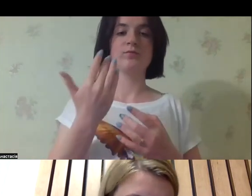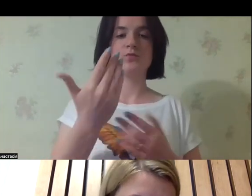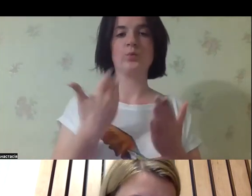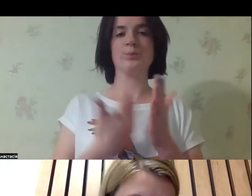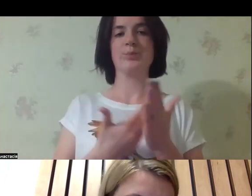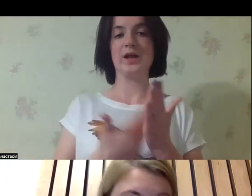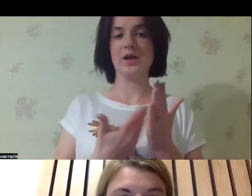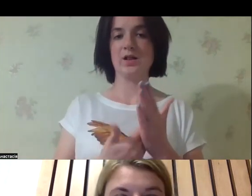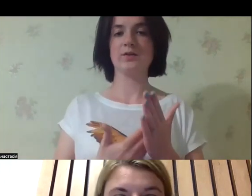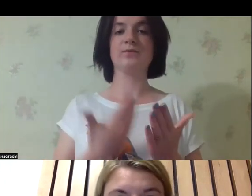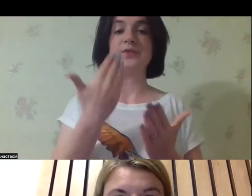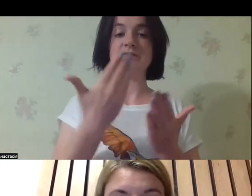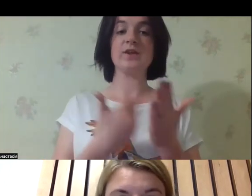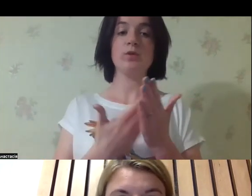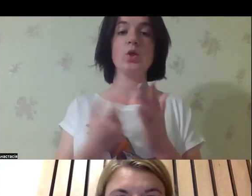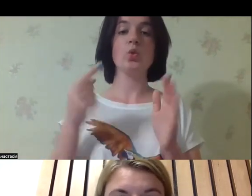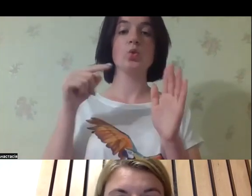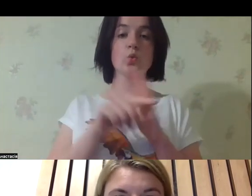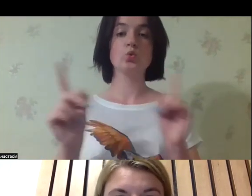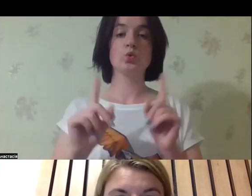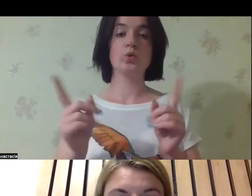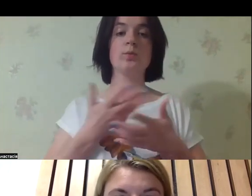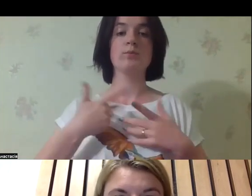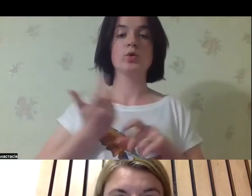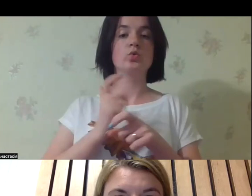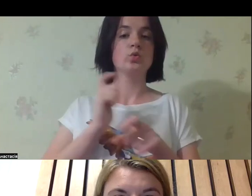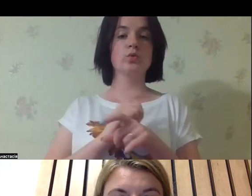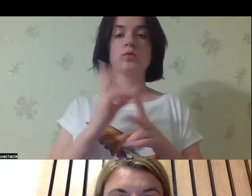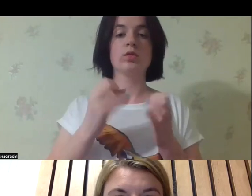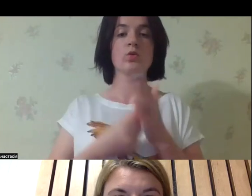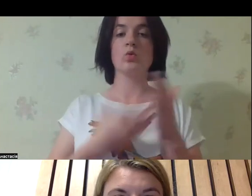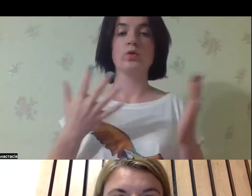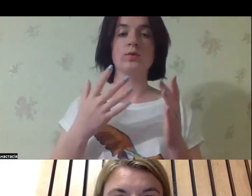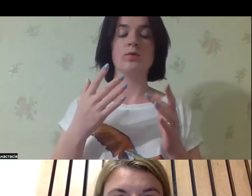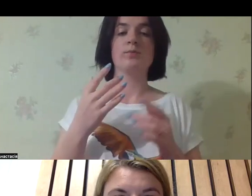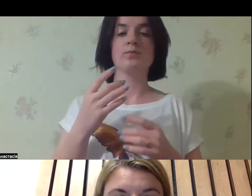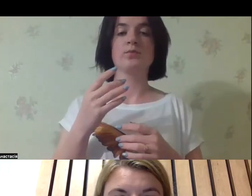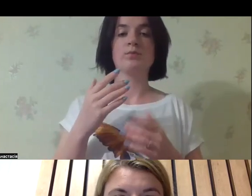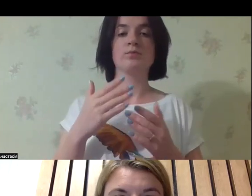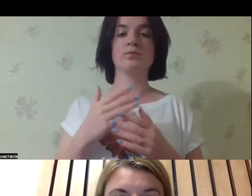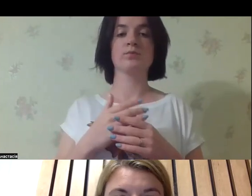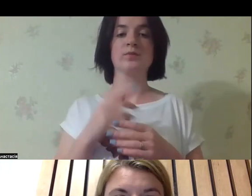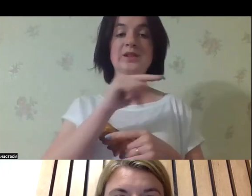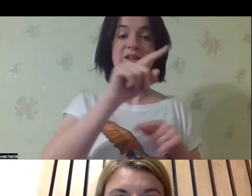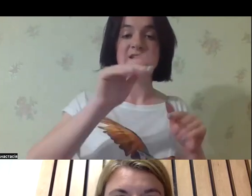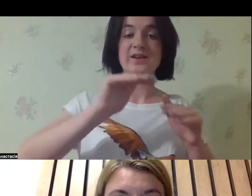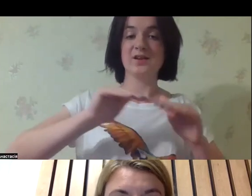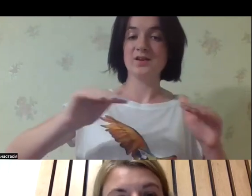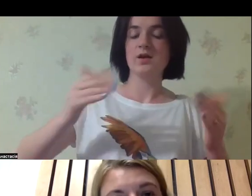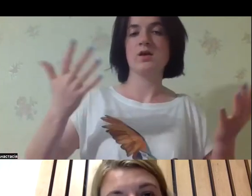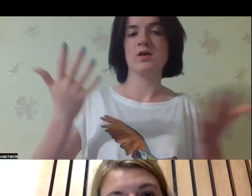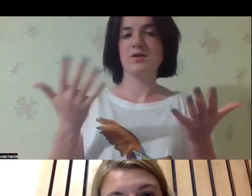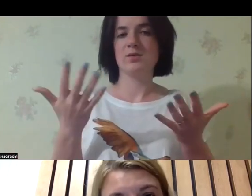important and your case and your example is crucial to see because very often we tend to